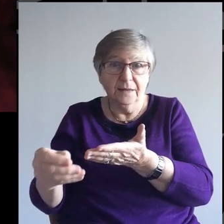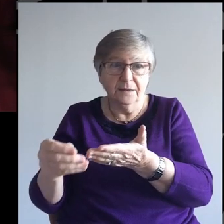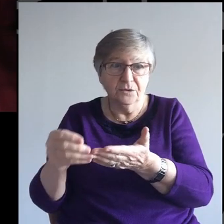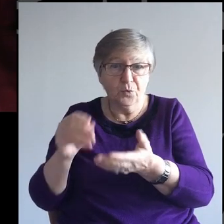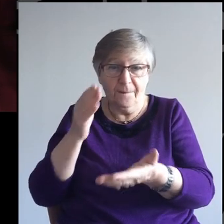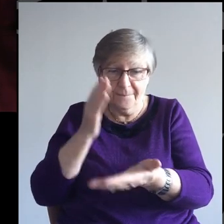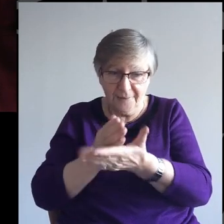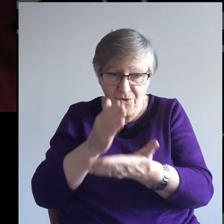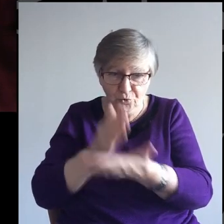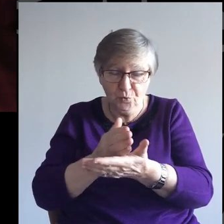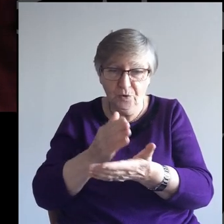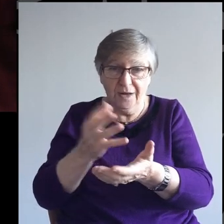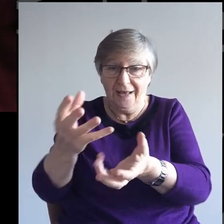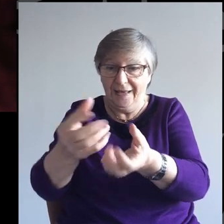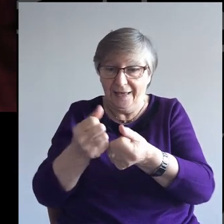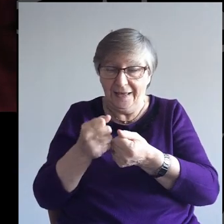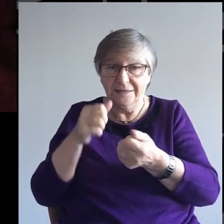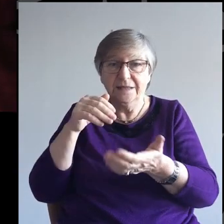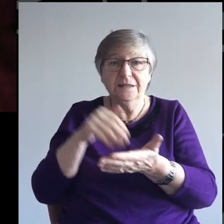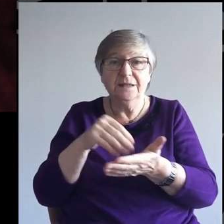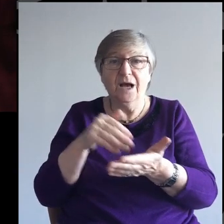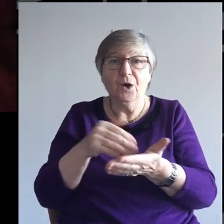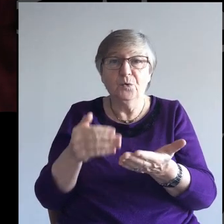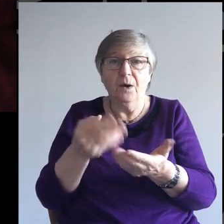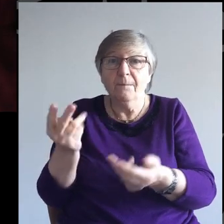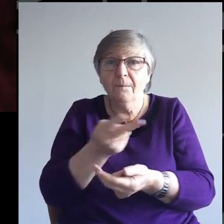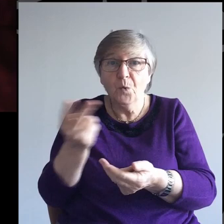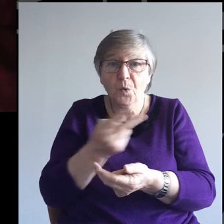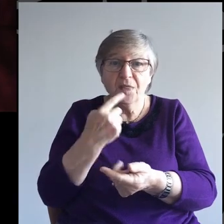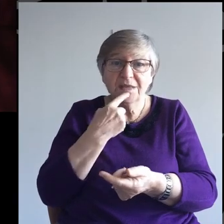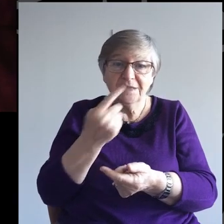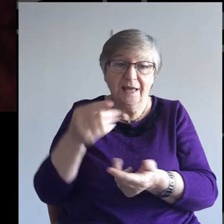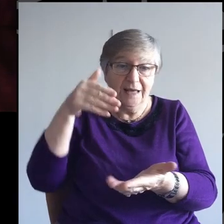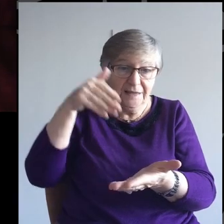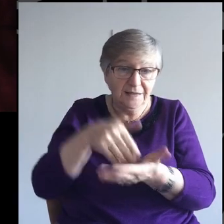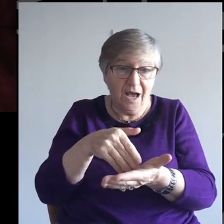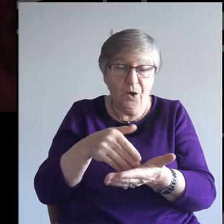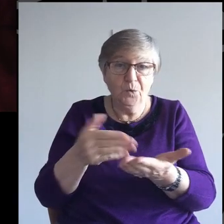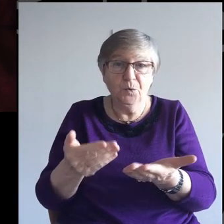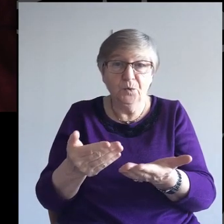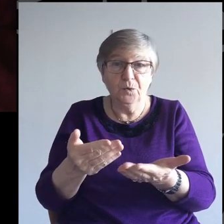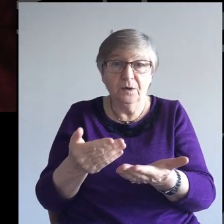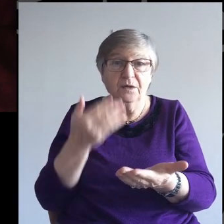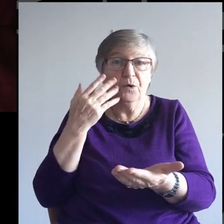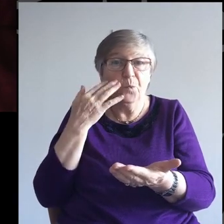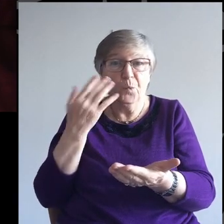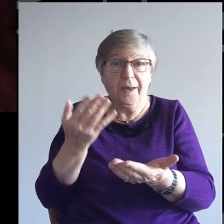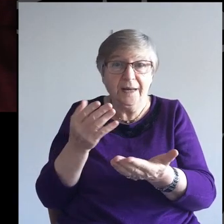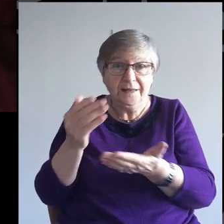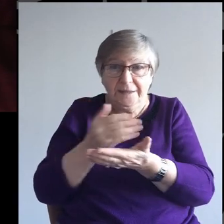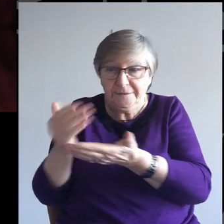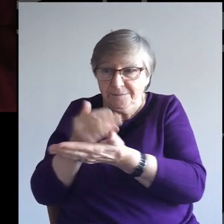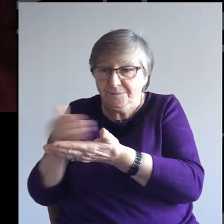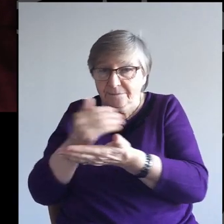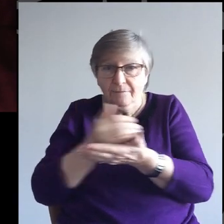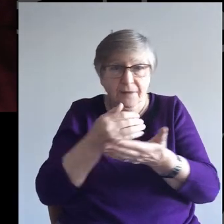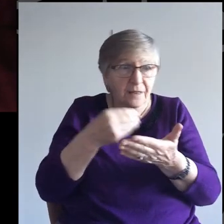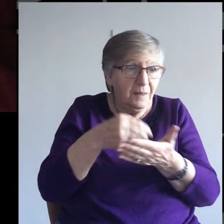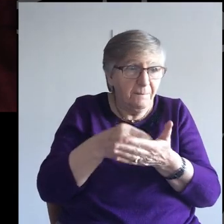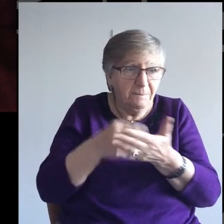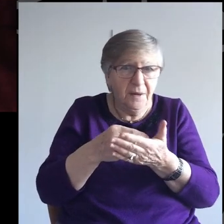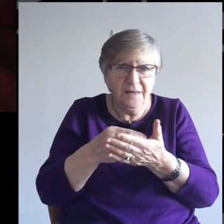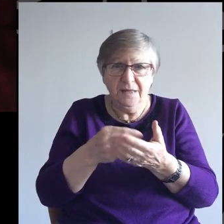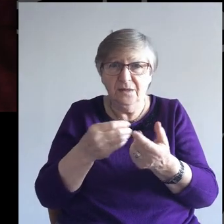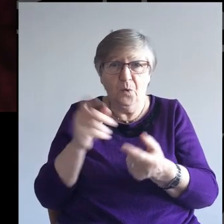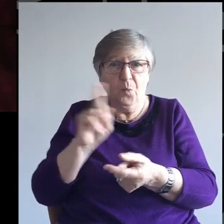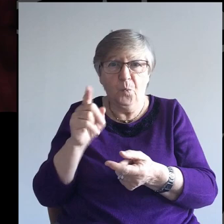gets it now. You see, both of them say now. And even as they're scraping everything together, even